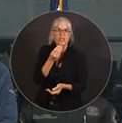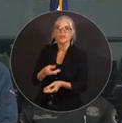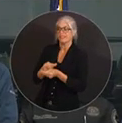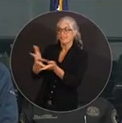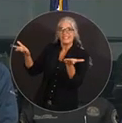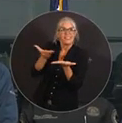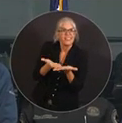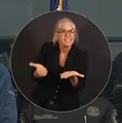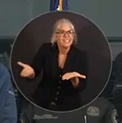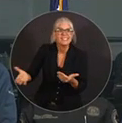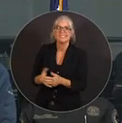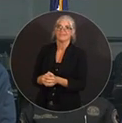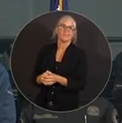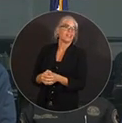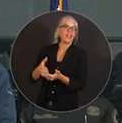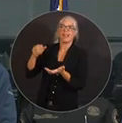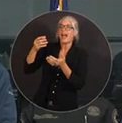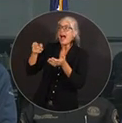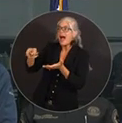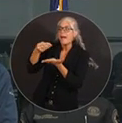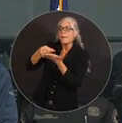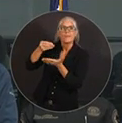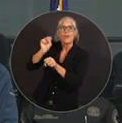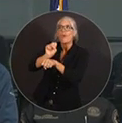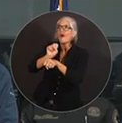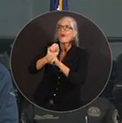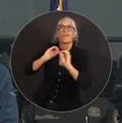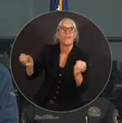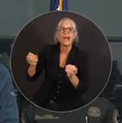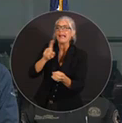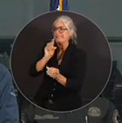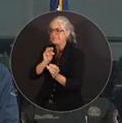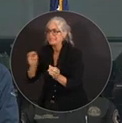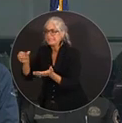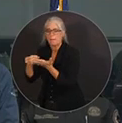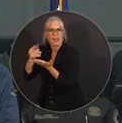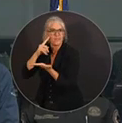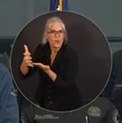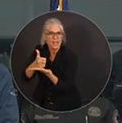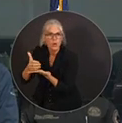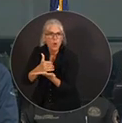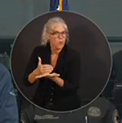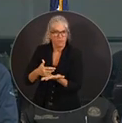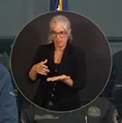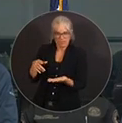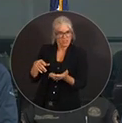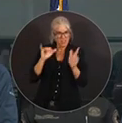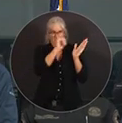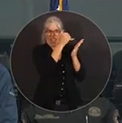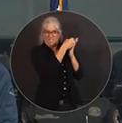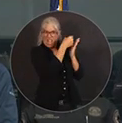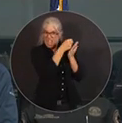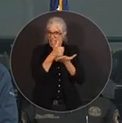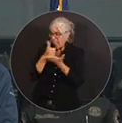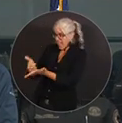to supplement incomes for teachers and first responders who were having to go perform their duties while they were still suffering from